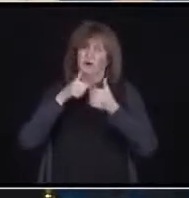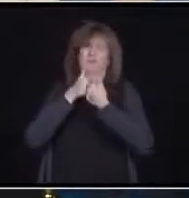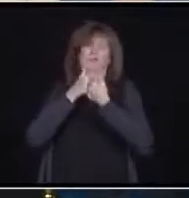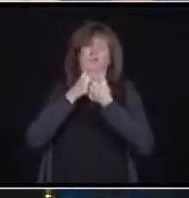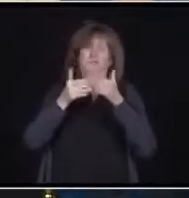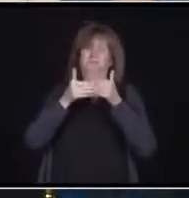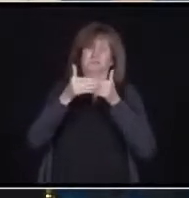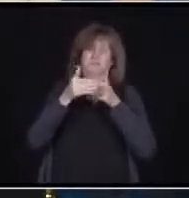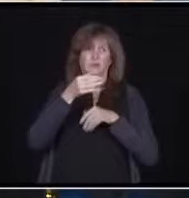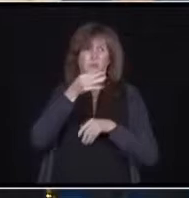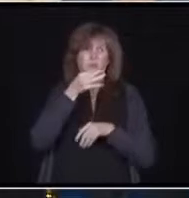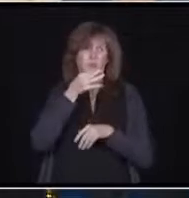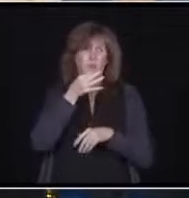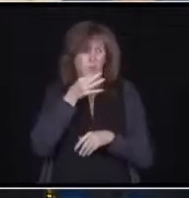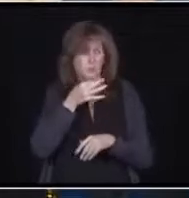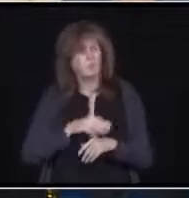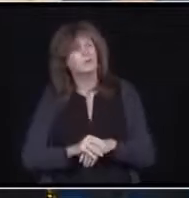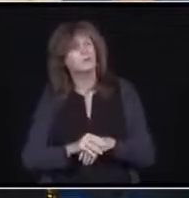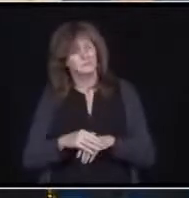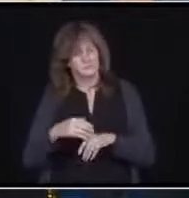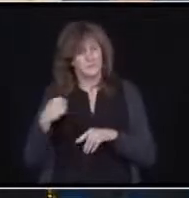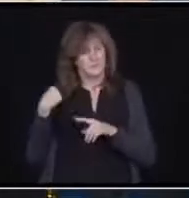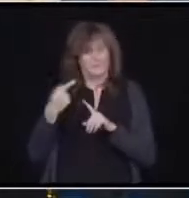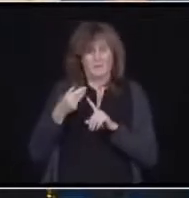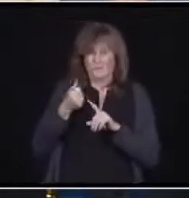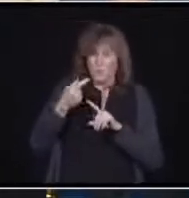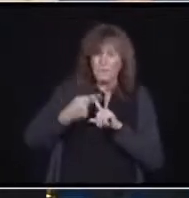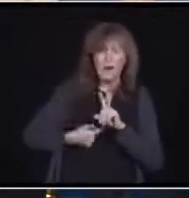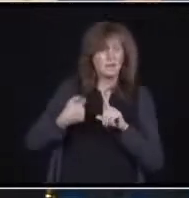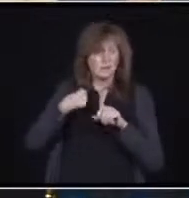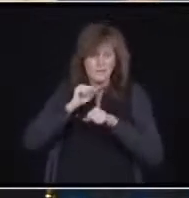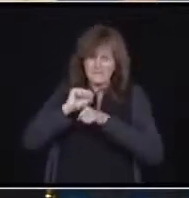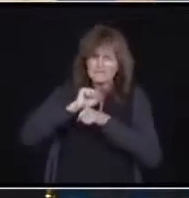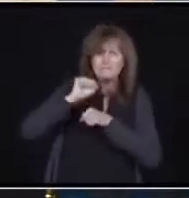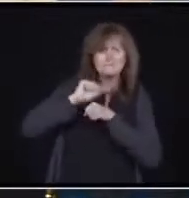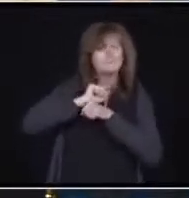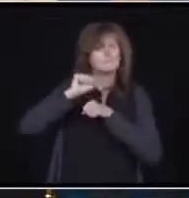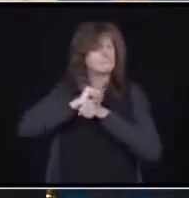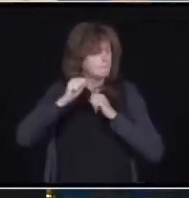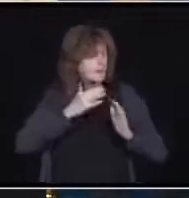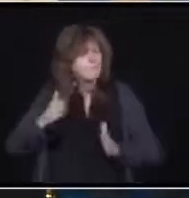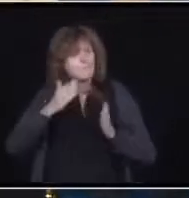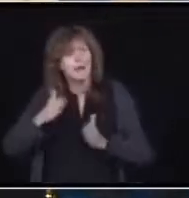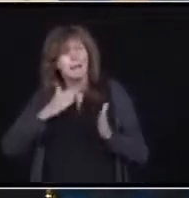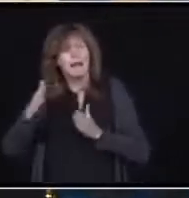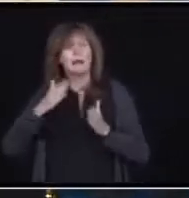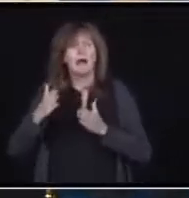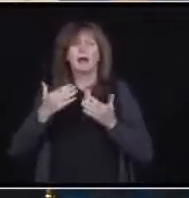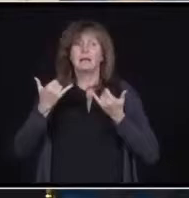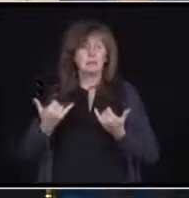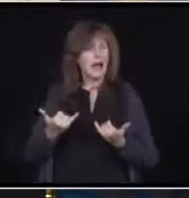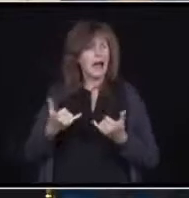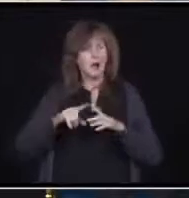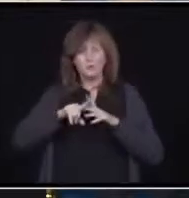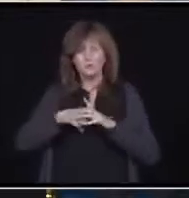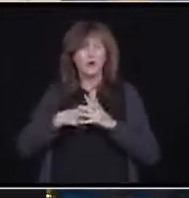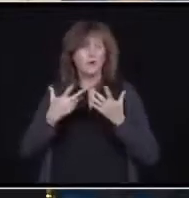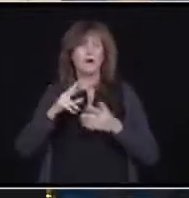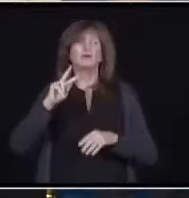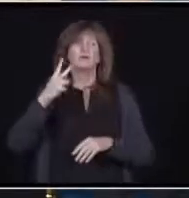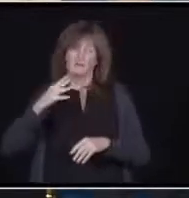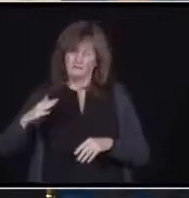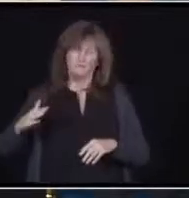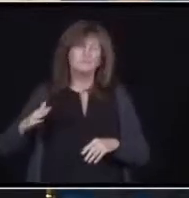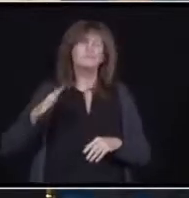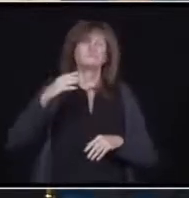months to prepare for this very moment. As we enter the second wave of COVID-19, we need to stabilize our